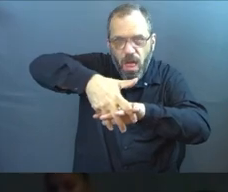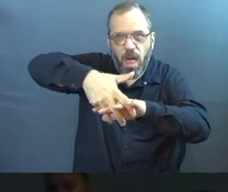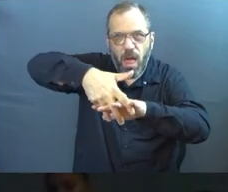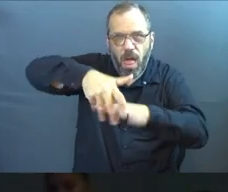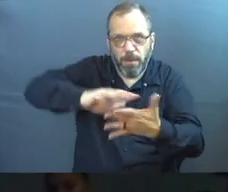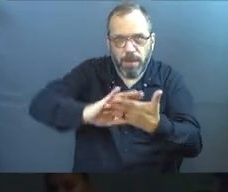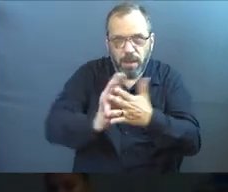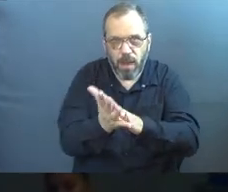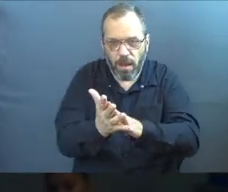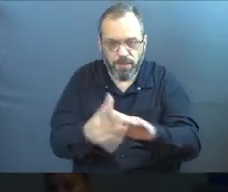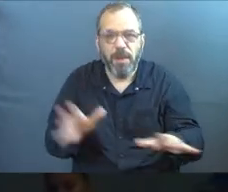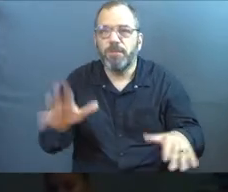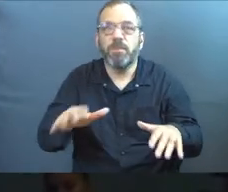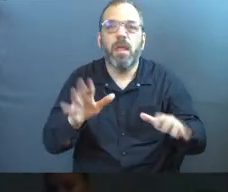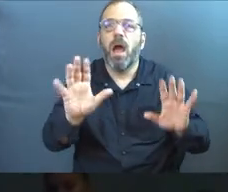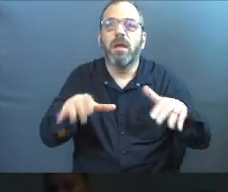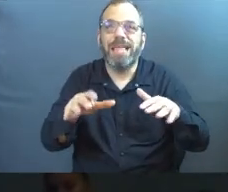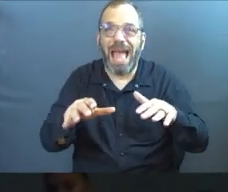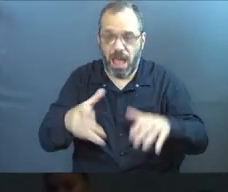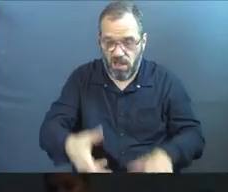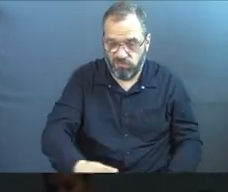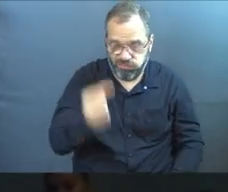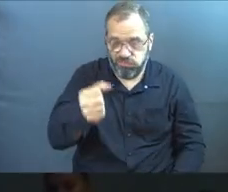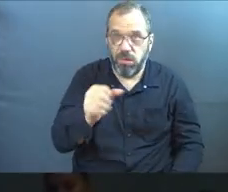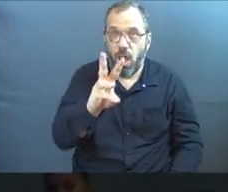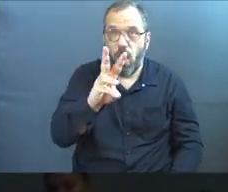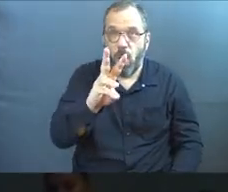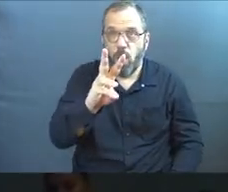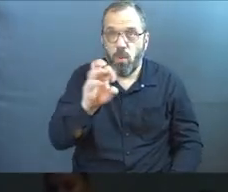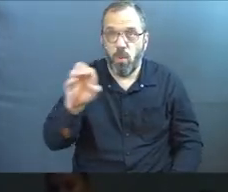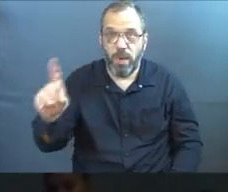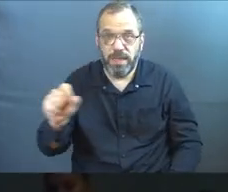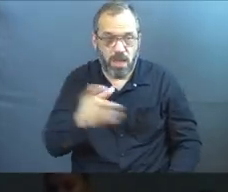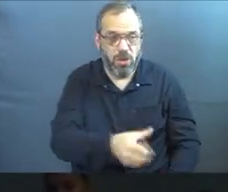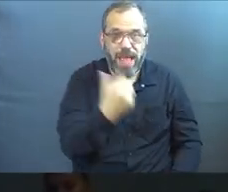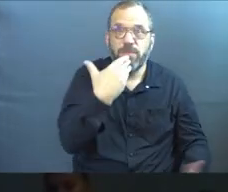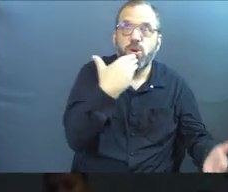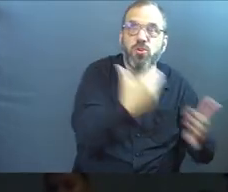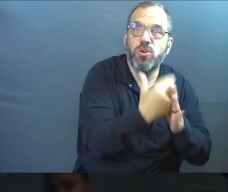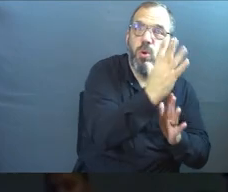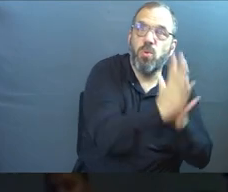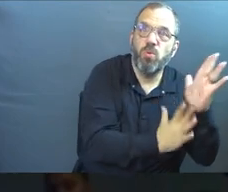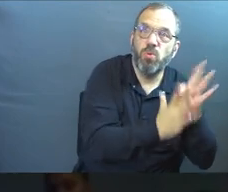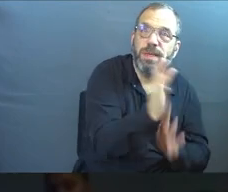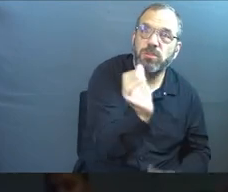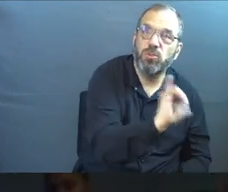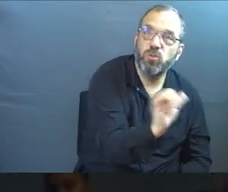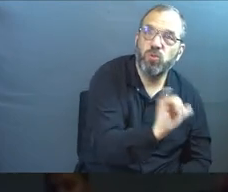And he even says there, he says, if you go to start yanking weeds out, you're going to yank good wheat too.